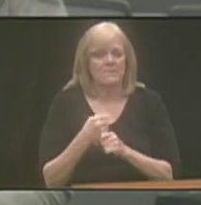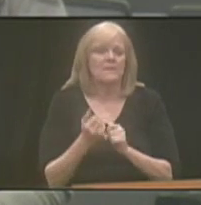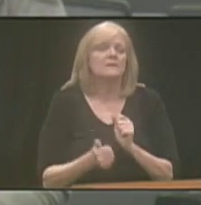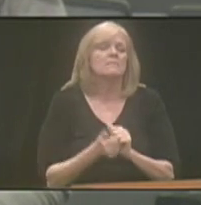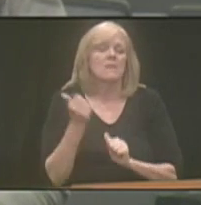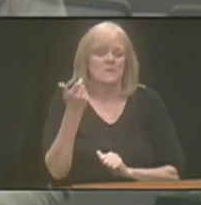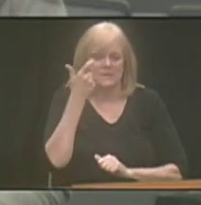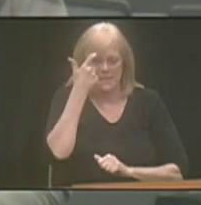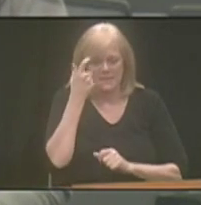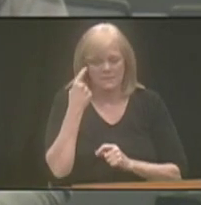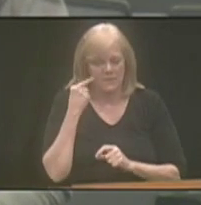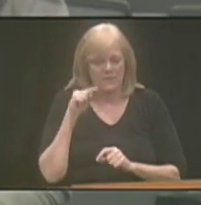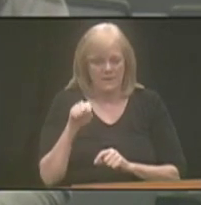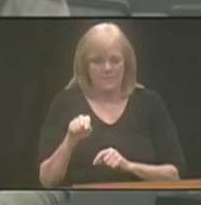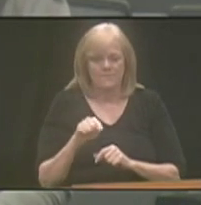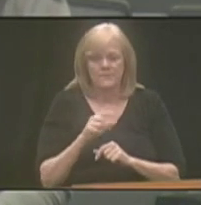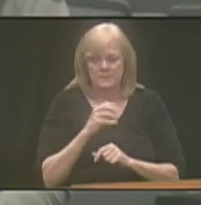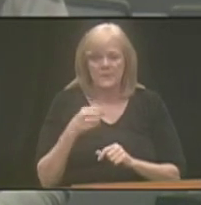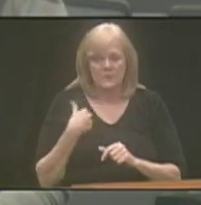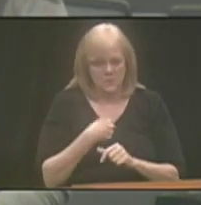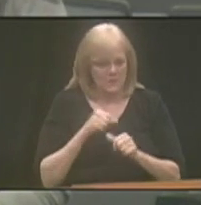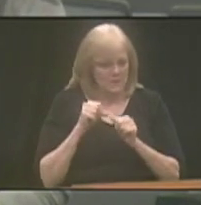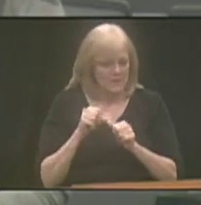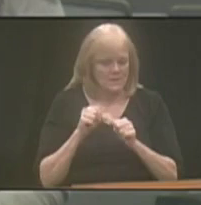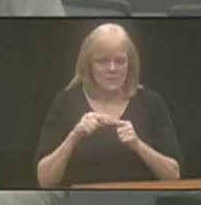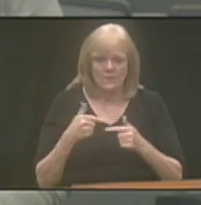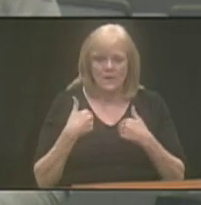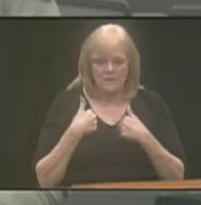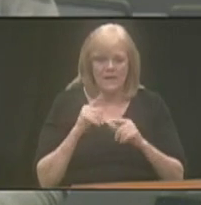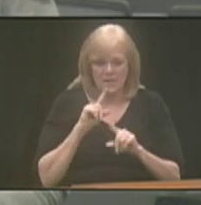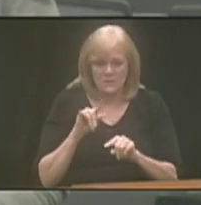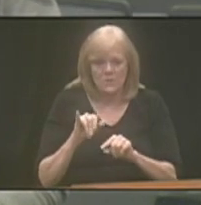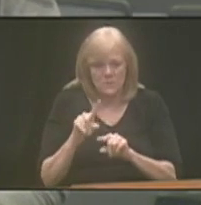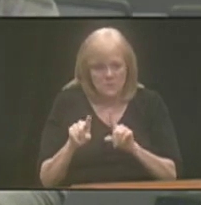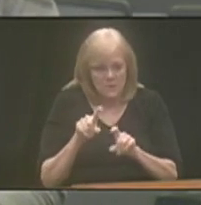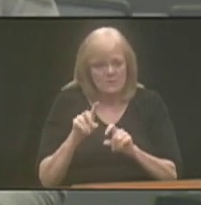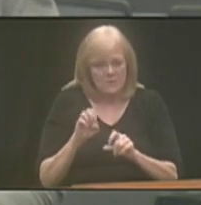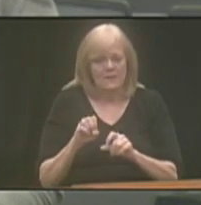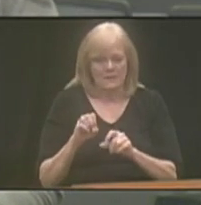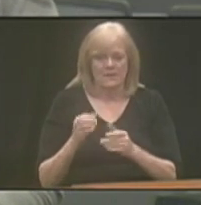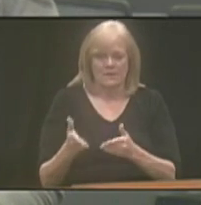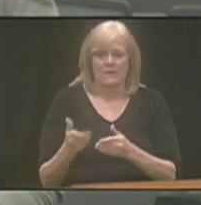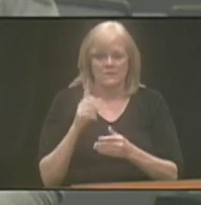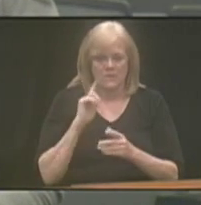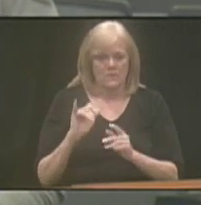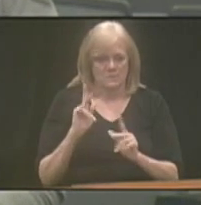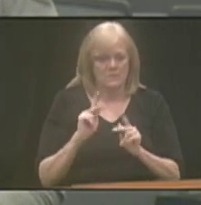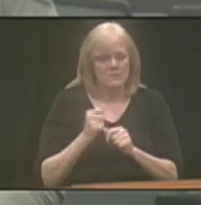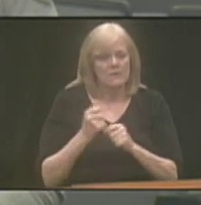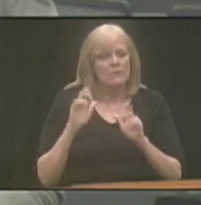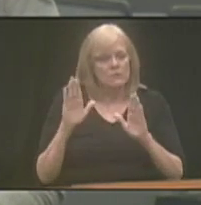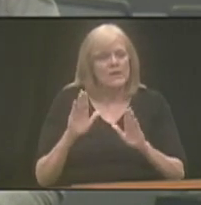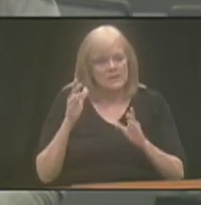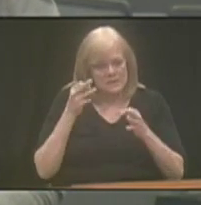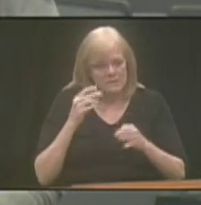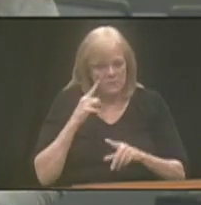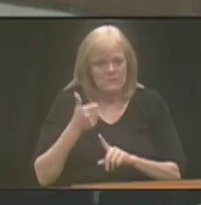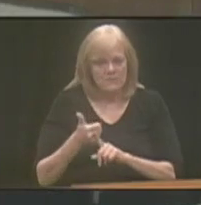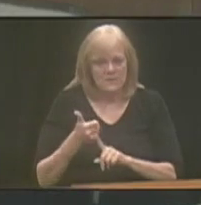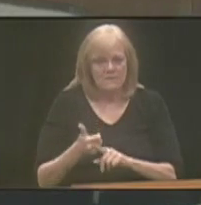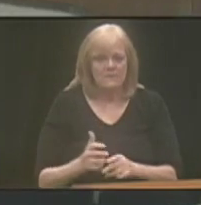makes the most sense for them, and we continue to answer those questions and be available to those folks so they can make a great decision for themselves.